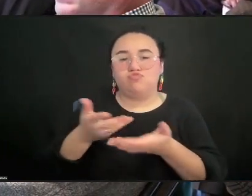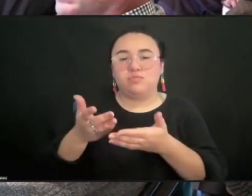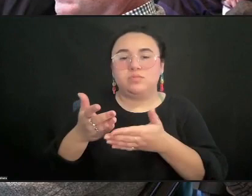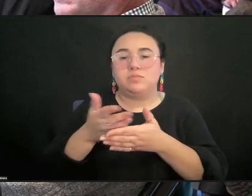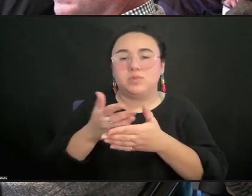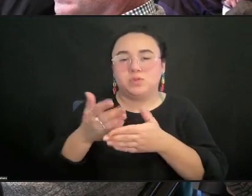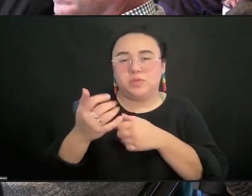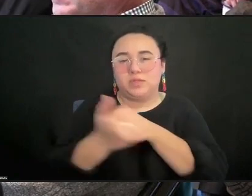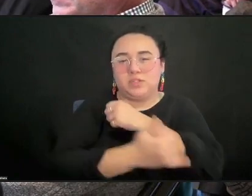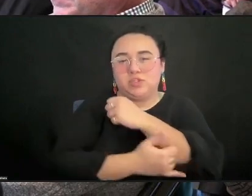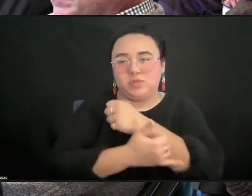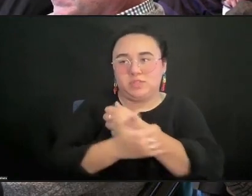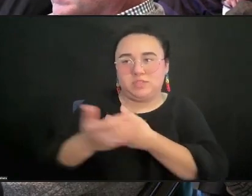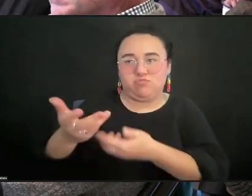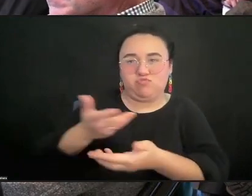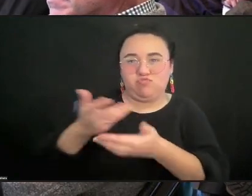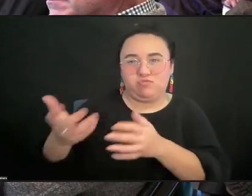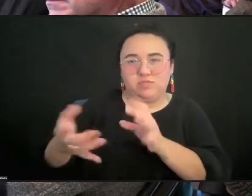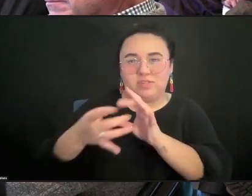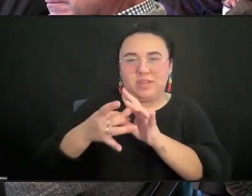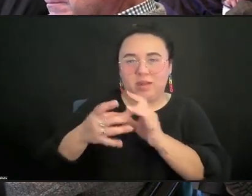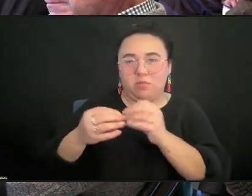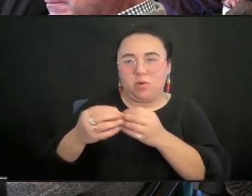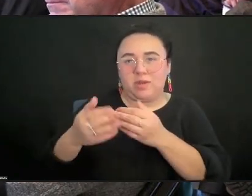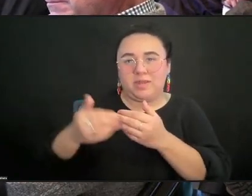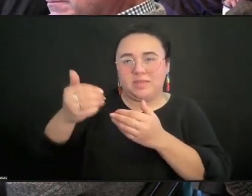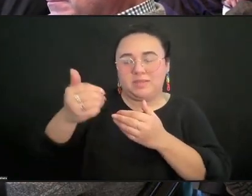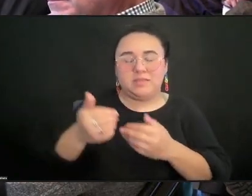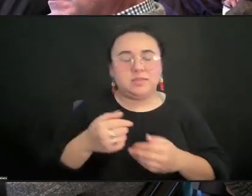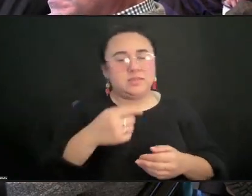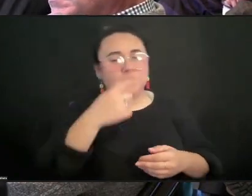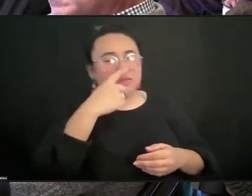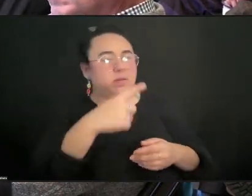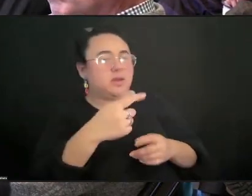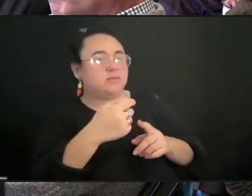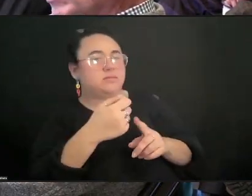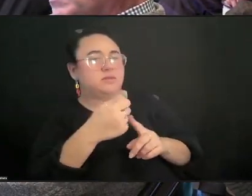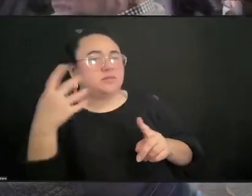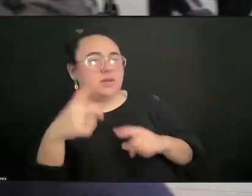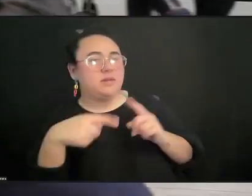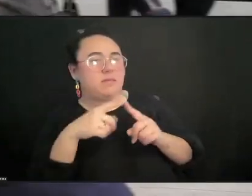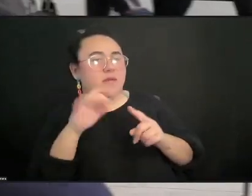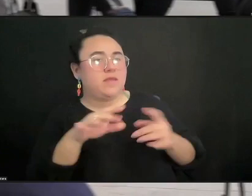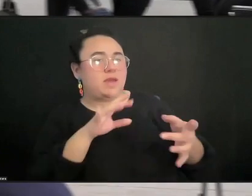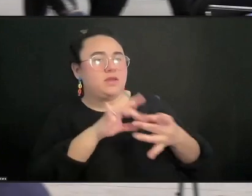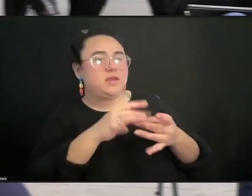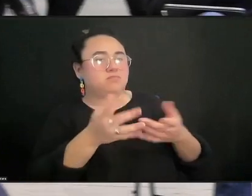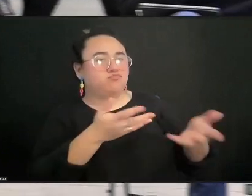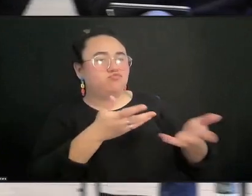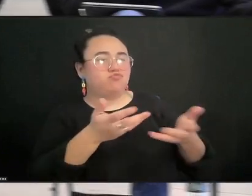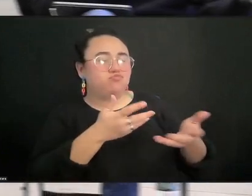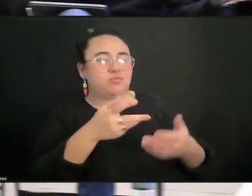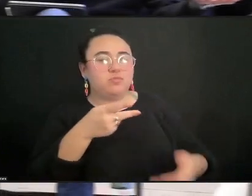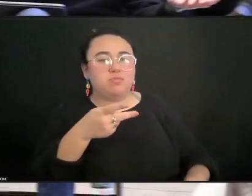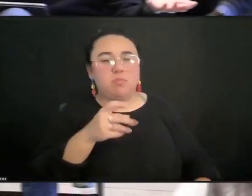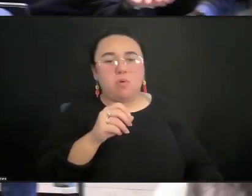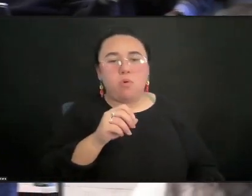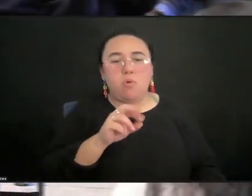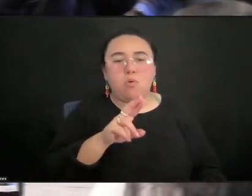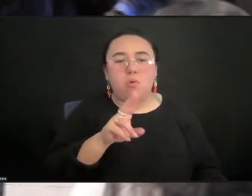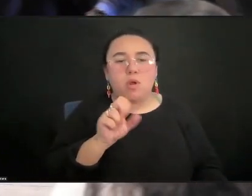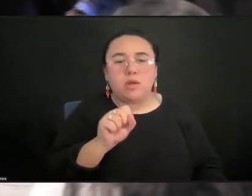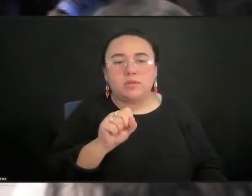You know, I wonder if we can speak a little bit about the porousness because I think, Edgar, you mentioned your collaboration with Guillermo Calderón,